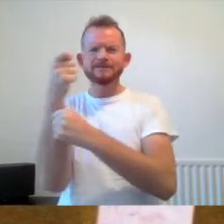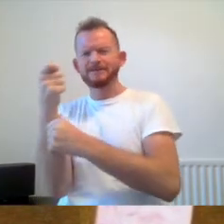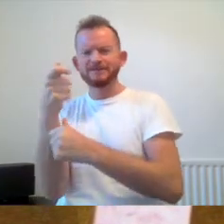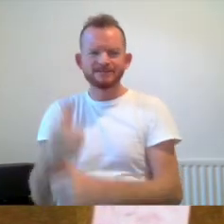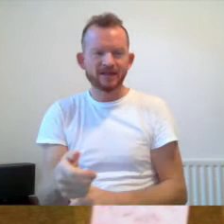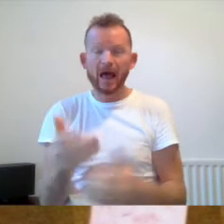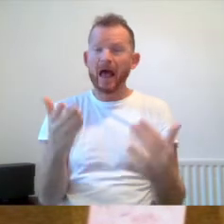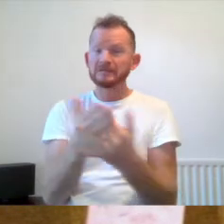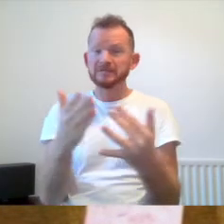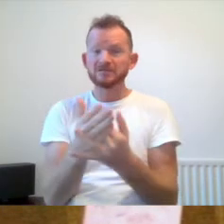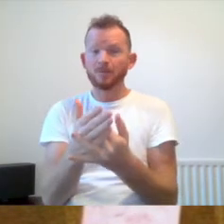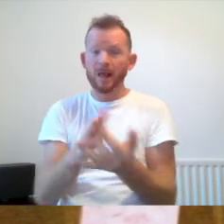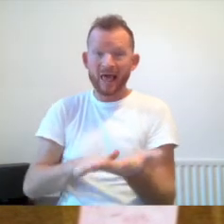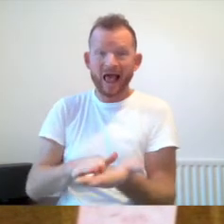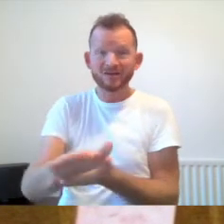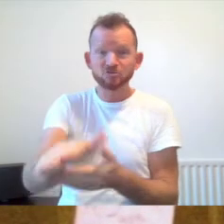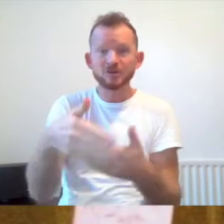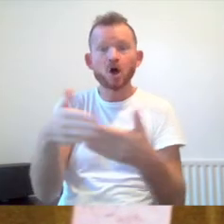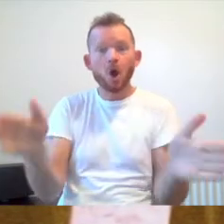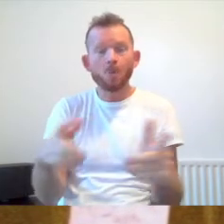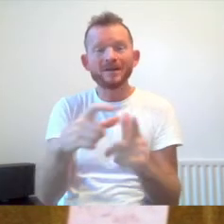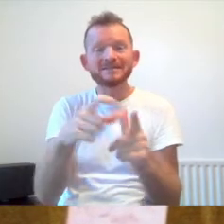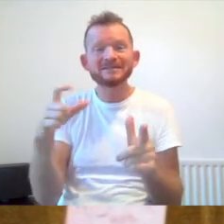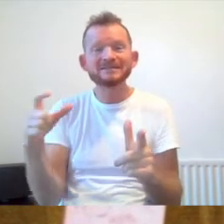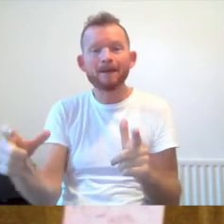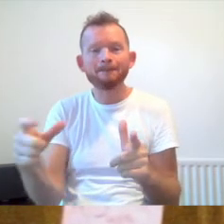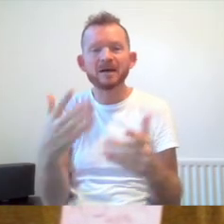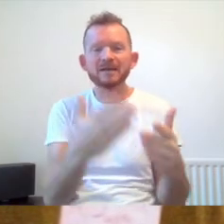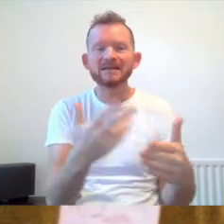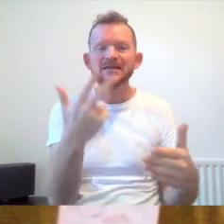An accessible entrance was opened in December 1987.